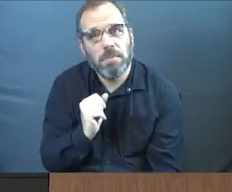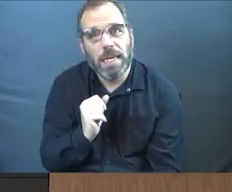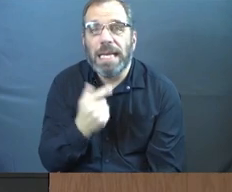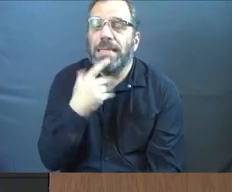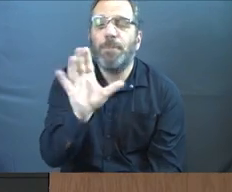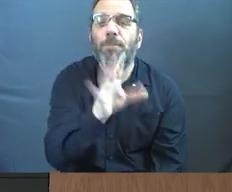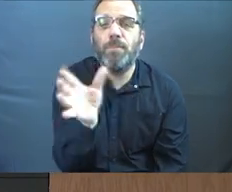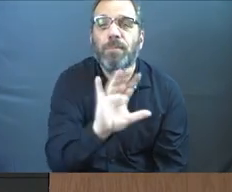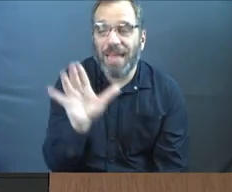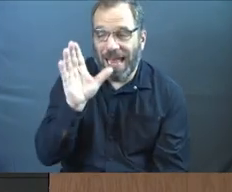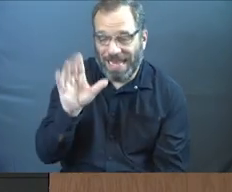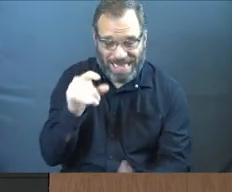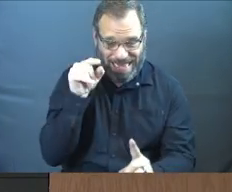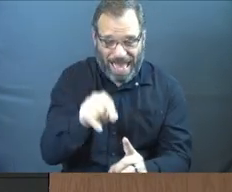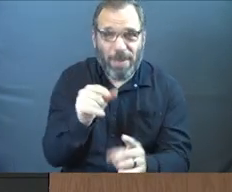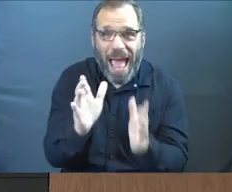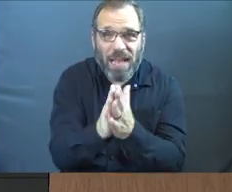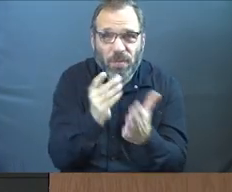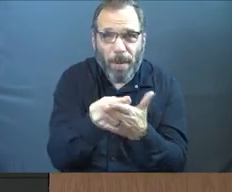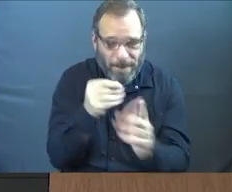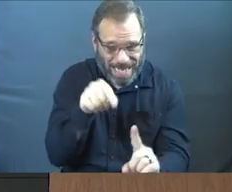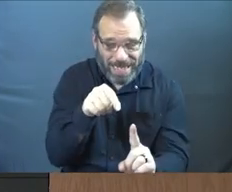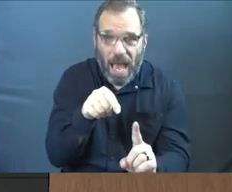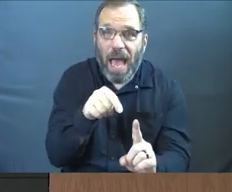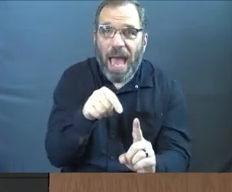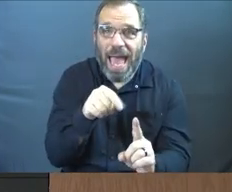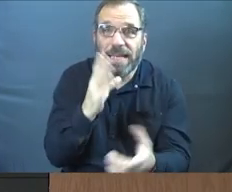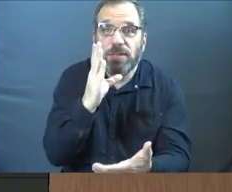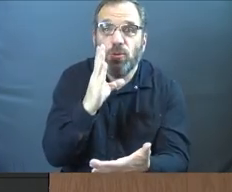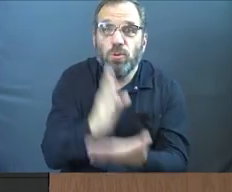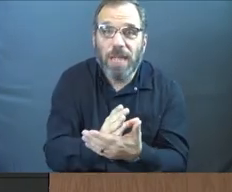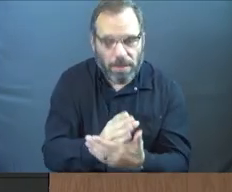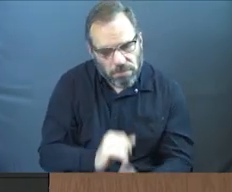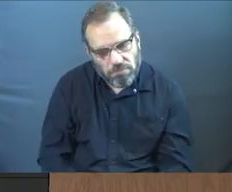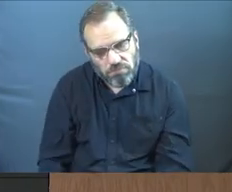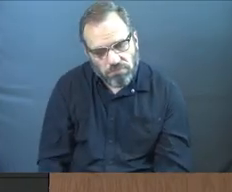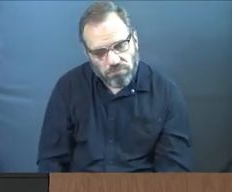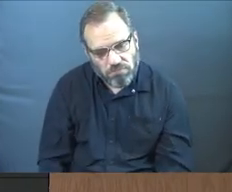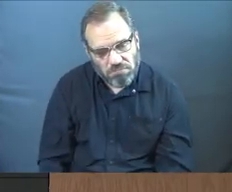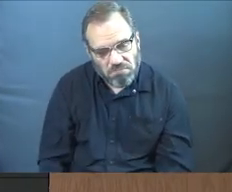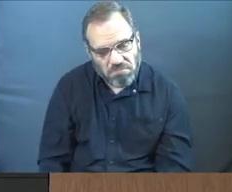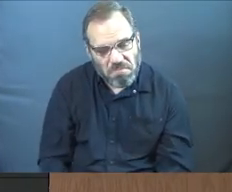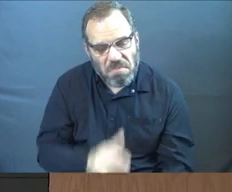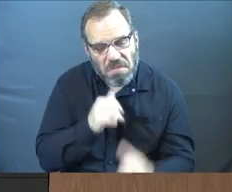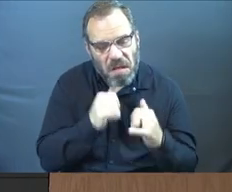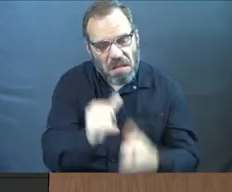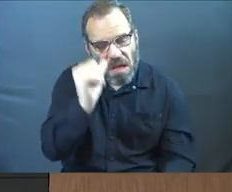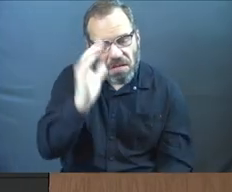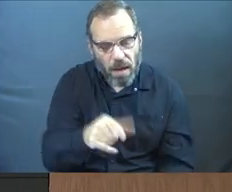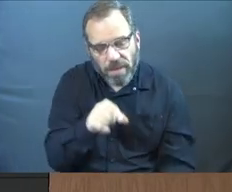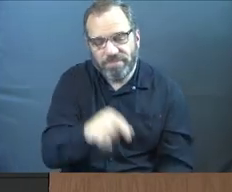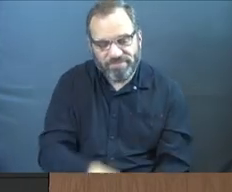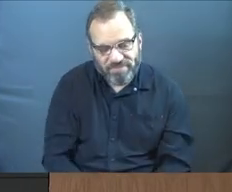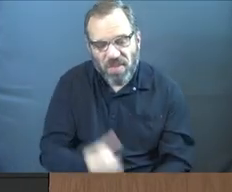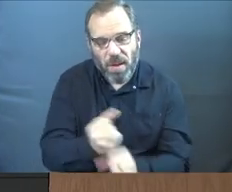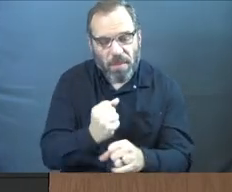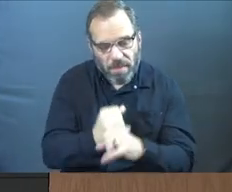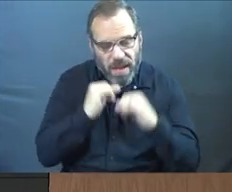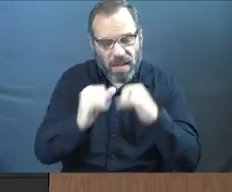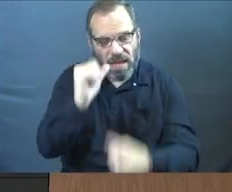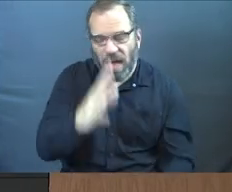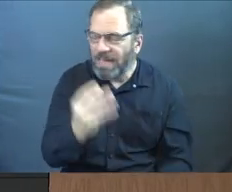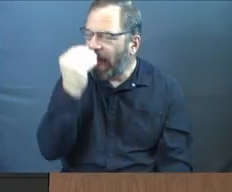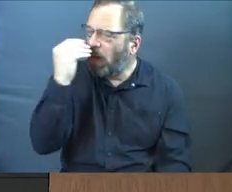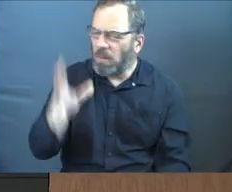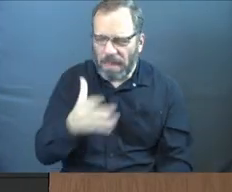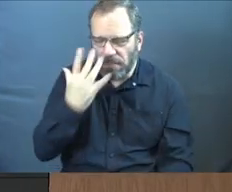He's saying that person who just asked you for money did you stop and say, they're made in the image of God. I